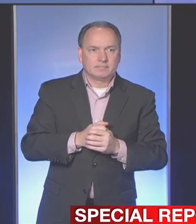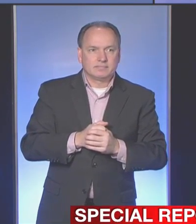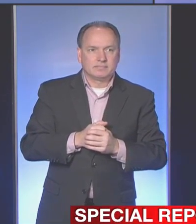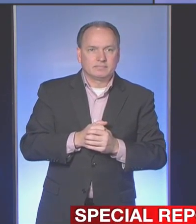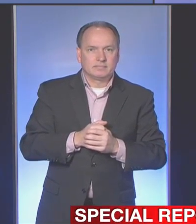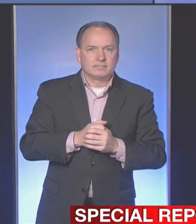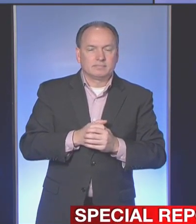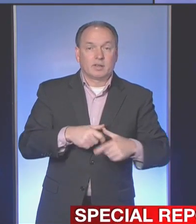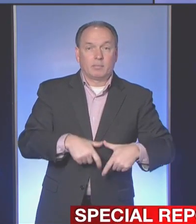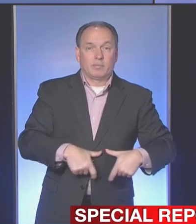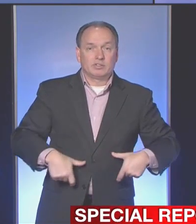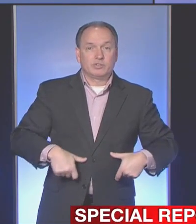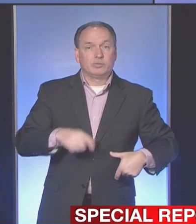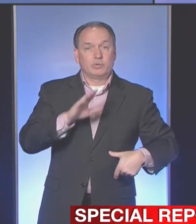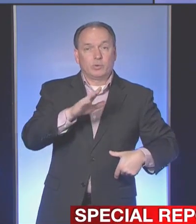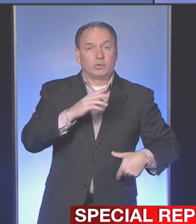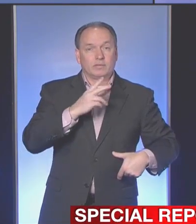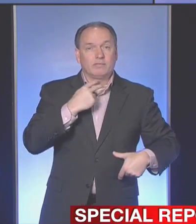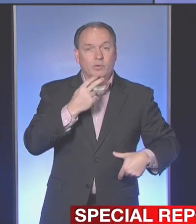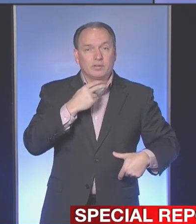Monsignor Rubino, you're muted.